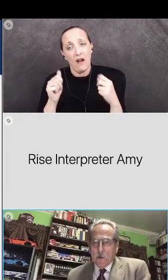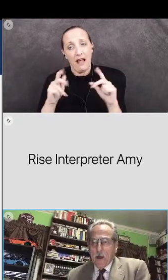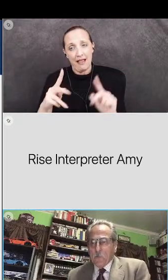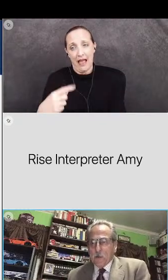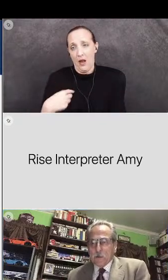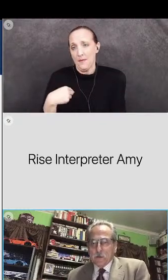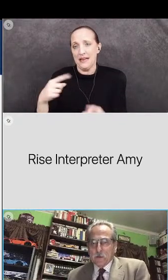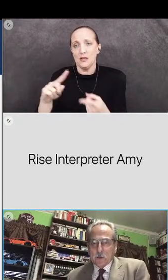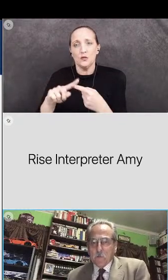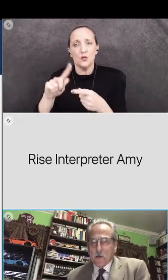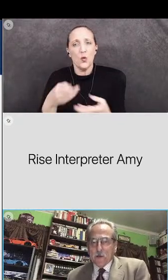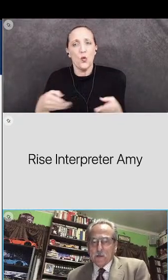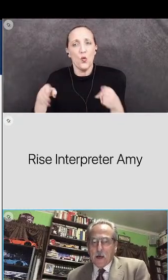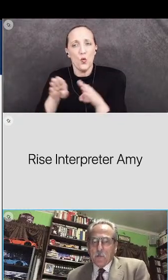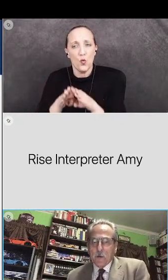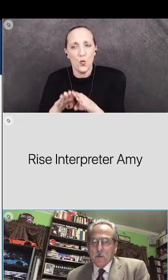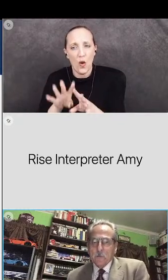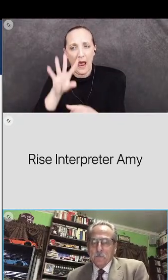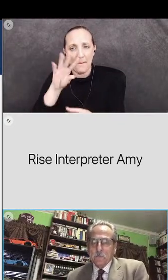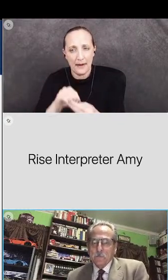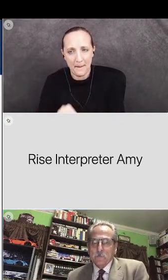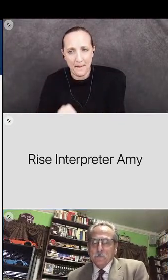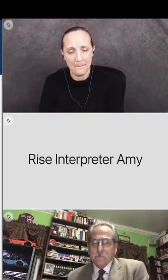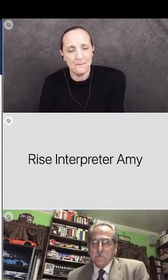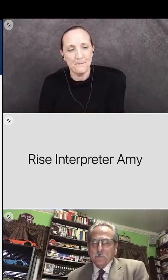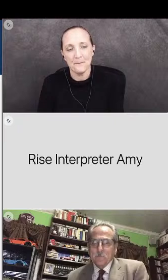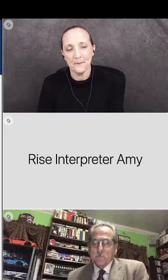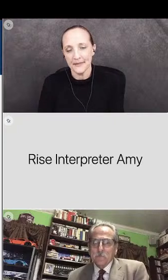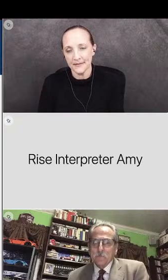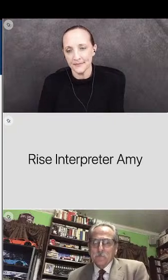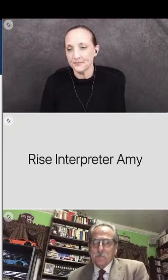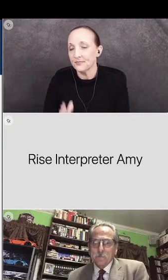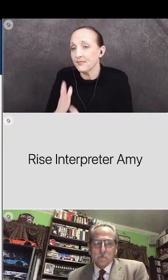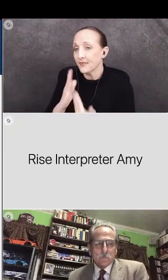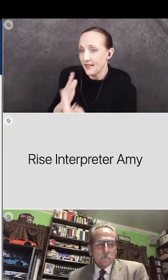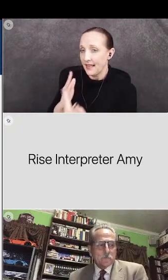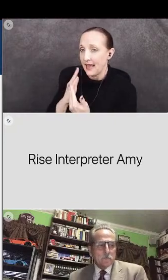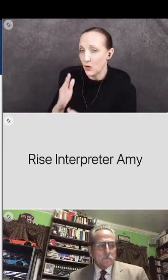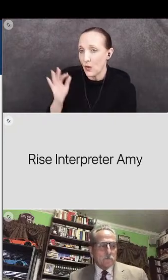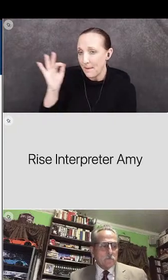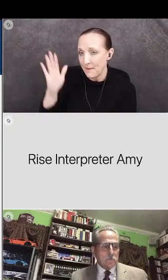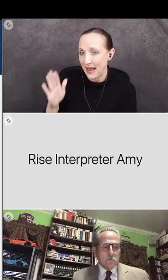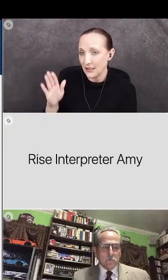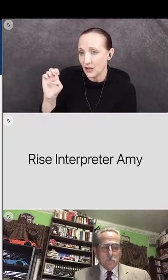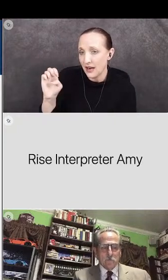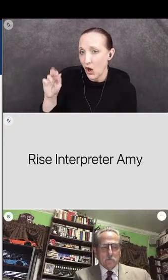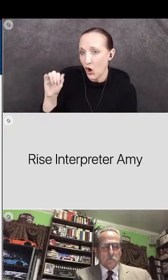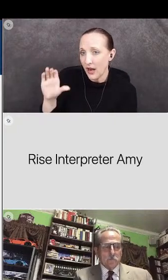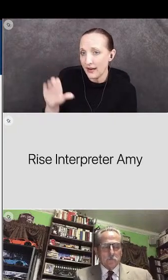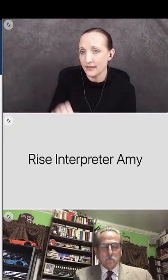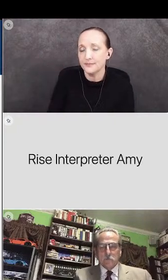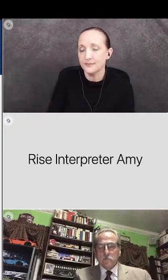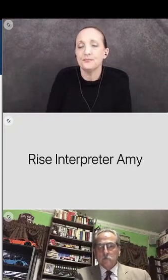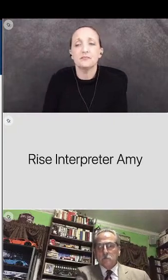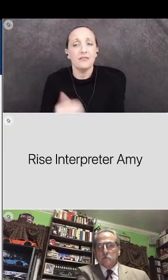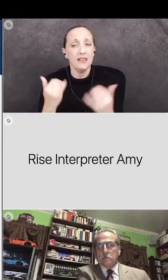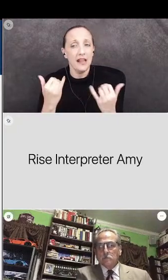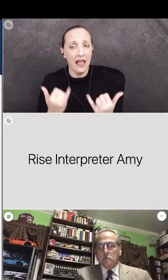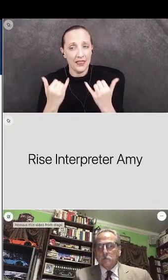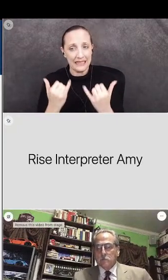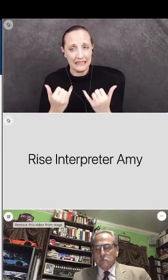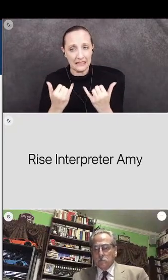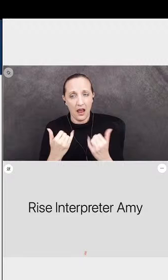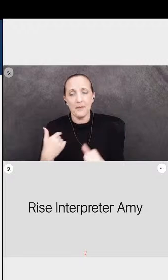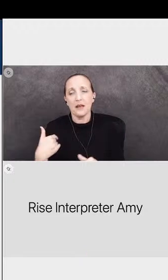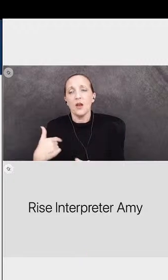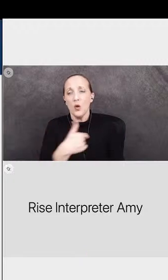wrap it up and sum things up thank you pastor eric i would like at this time uh we we